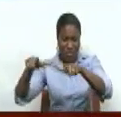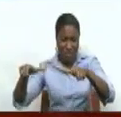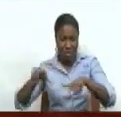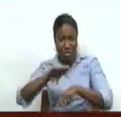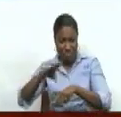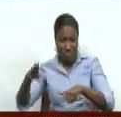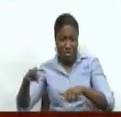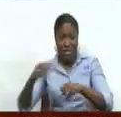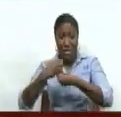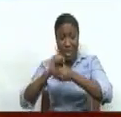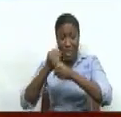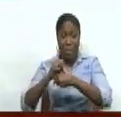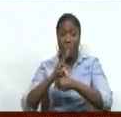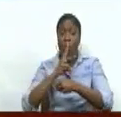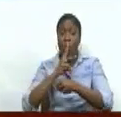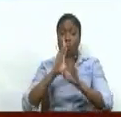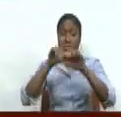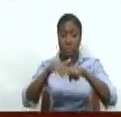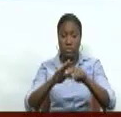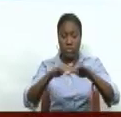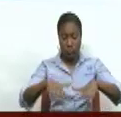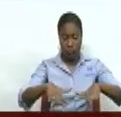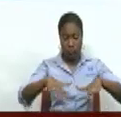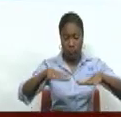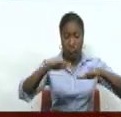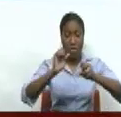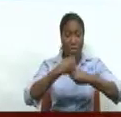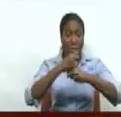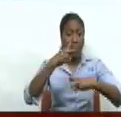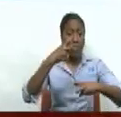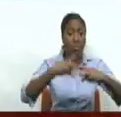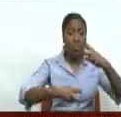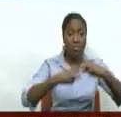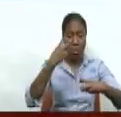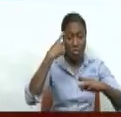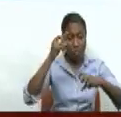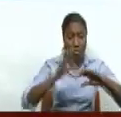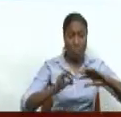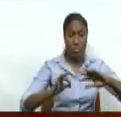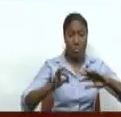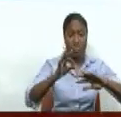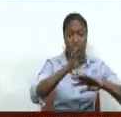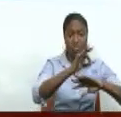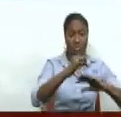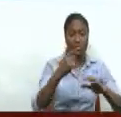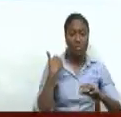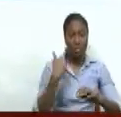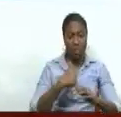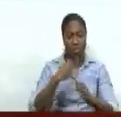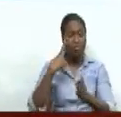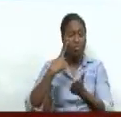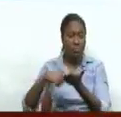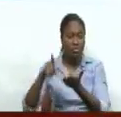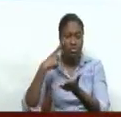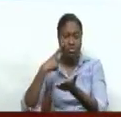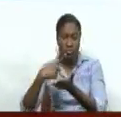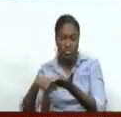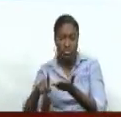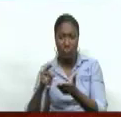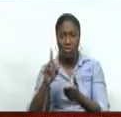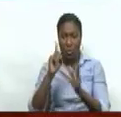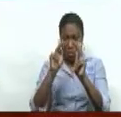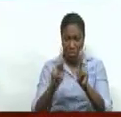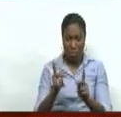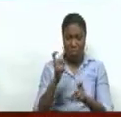islands. Ryan Batru, who is at COP28 in Dubai, spoke with Pam Pearson, the internationally recognized executive director